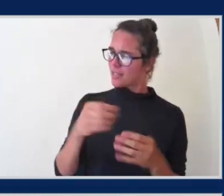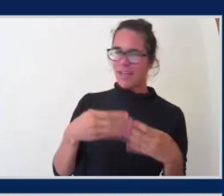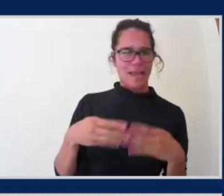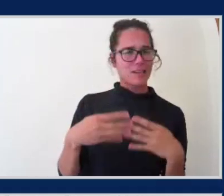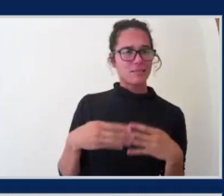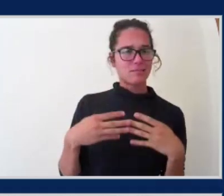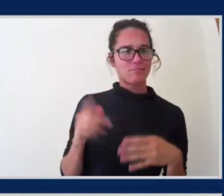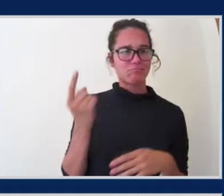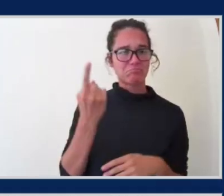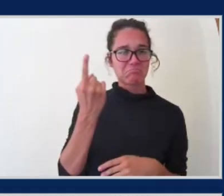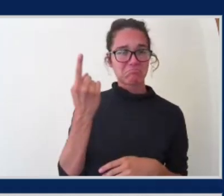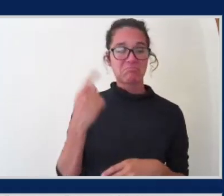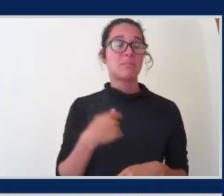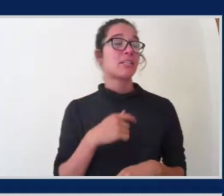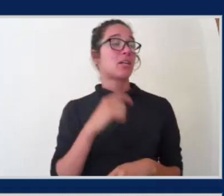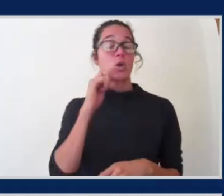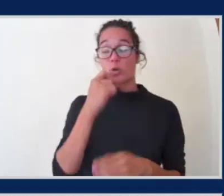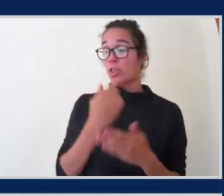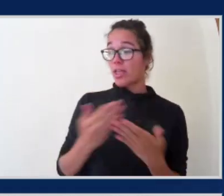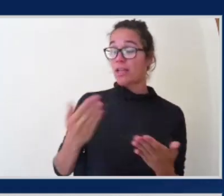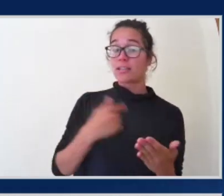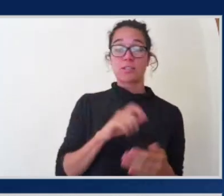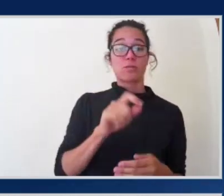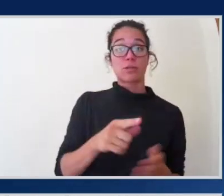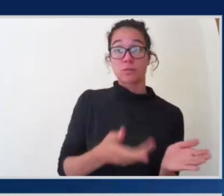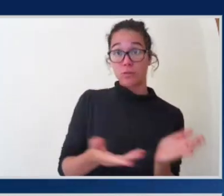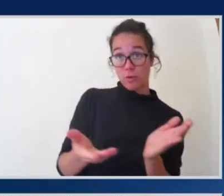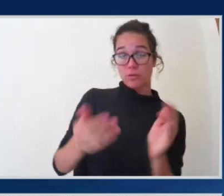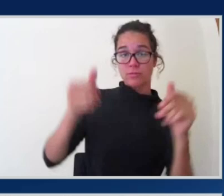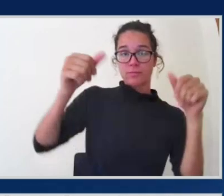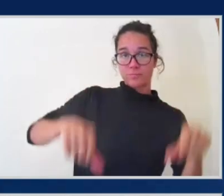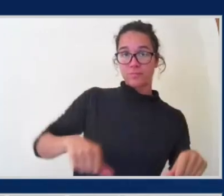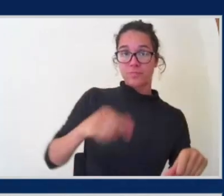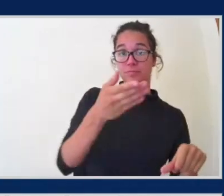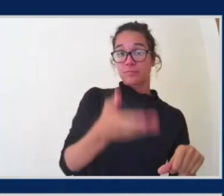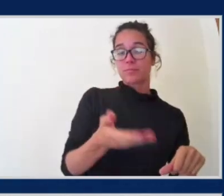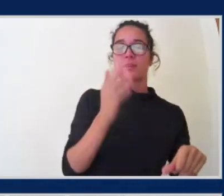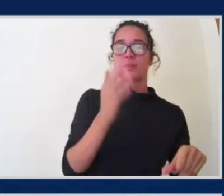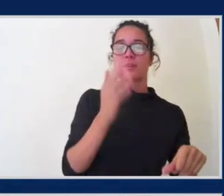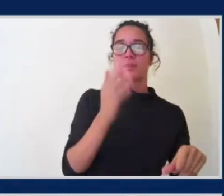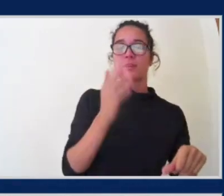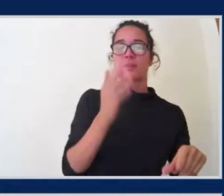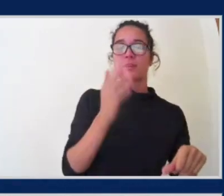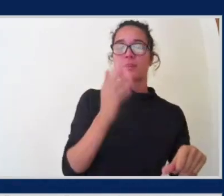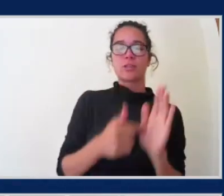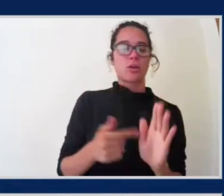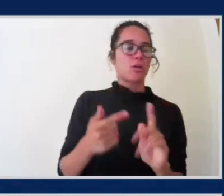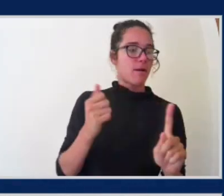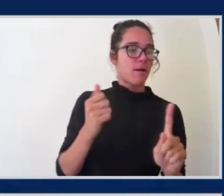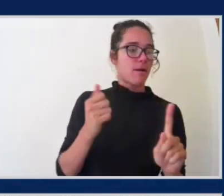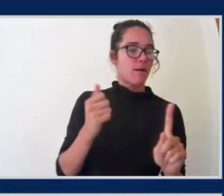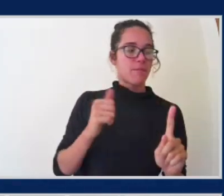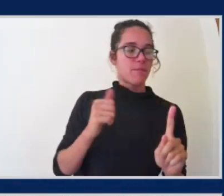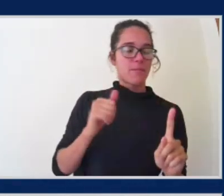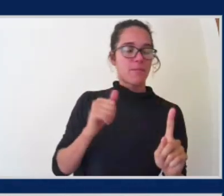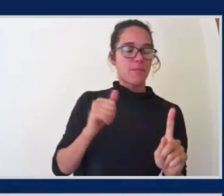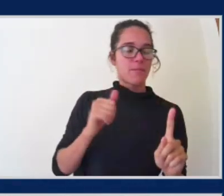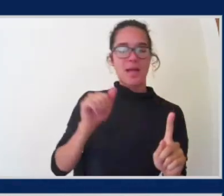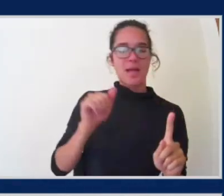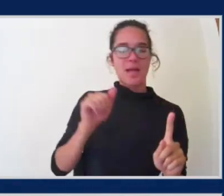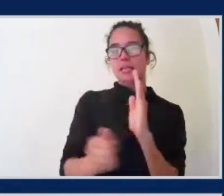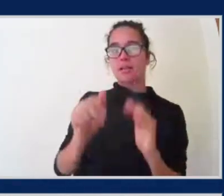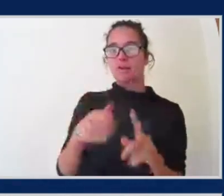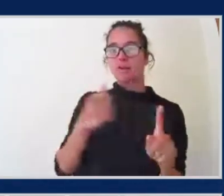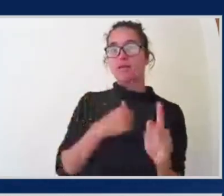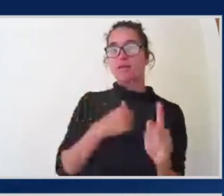the question we presented, we showed you on the screen is from AWS skill builder. And it's from the official practice question set. So you